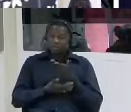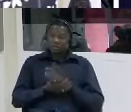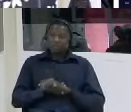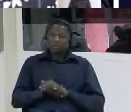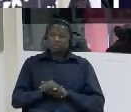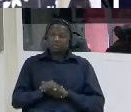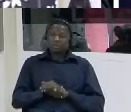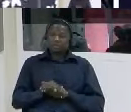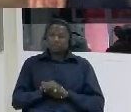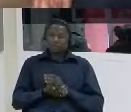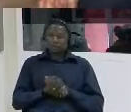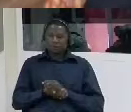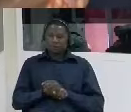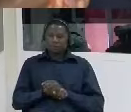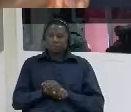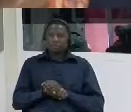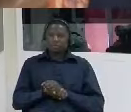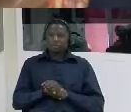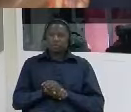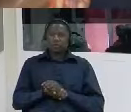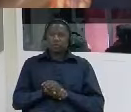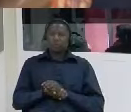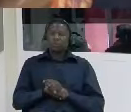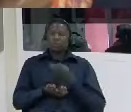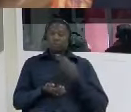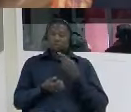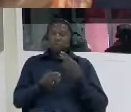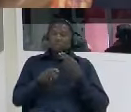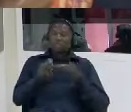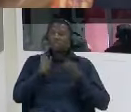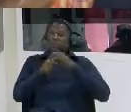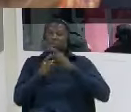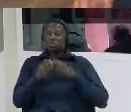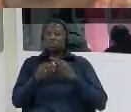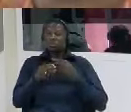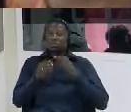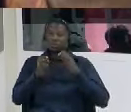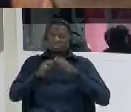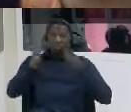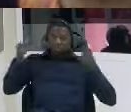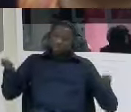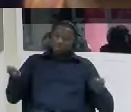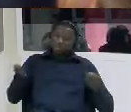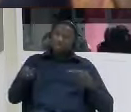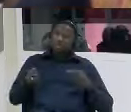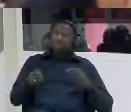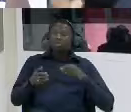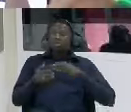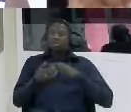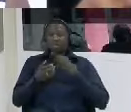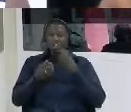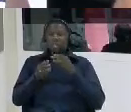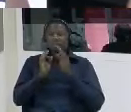say it again was it reported in the media um that you were taken to court and charged with these